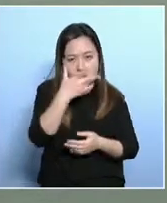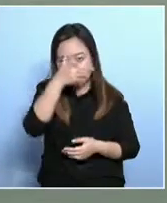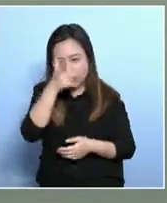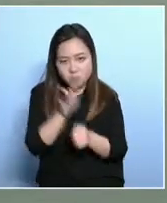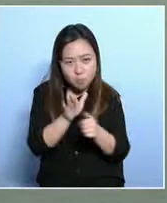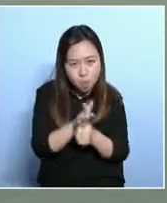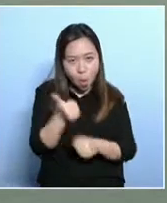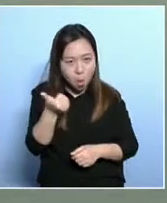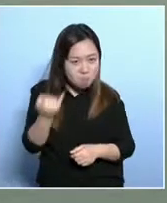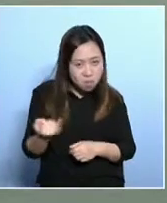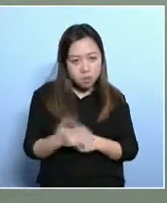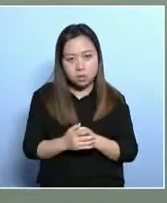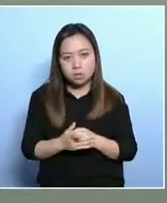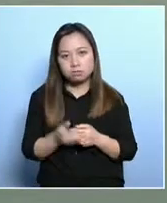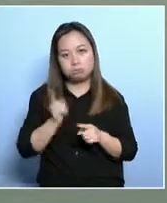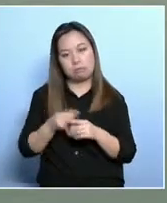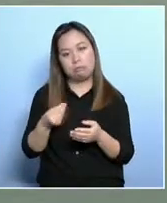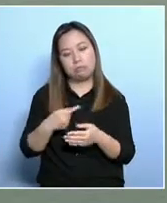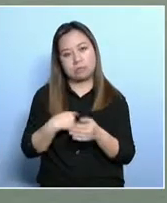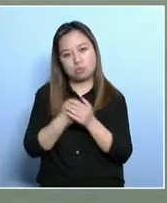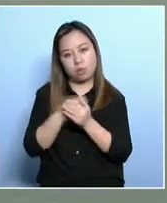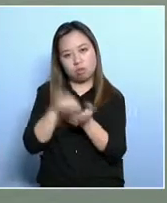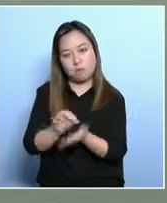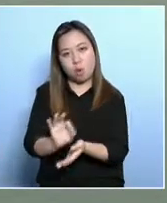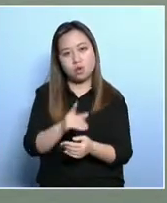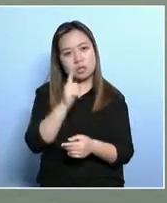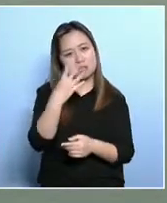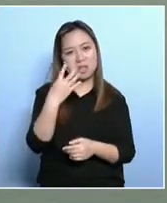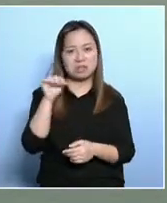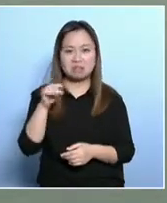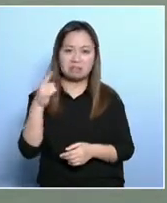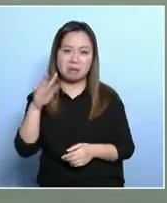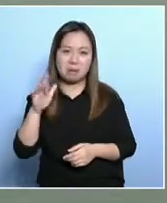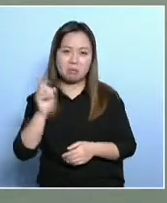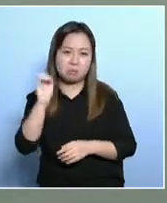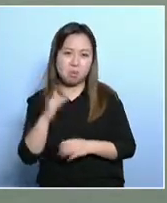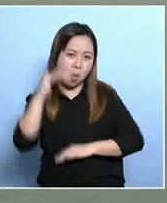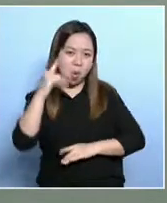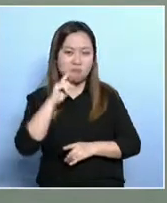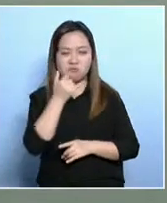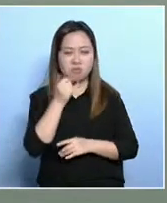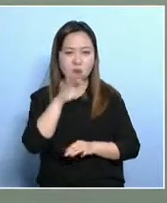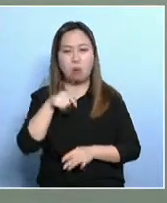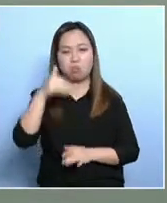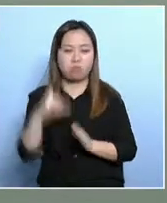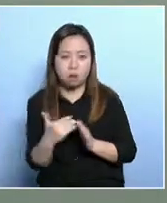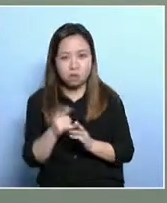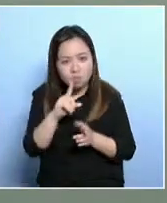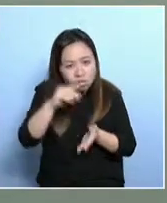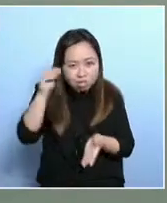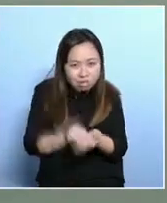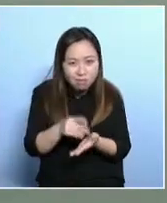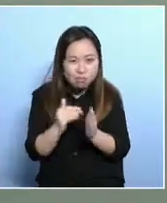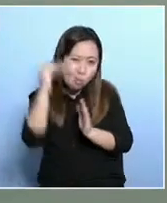also there's no target for poverty alleviation. Now the